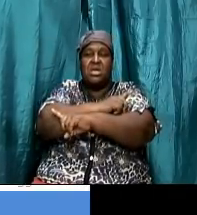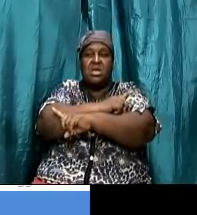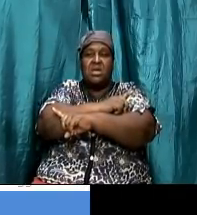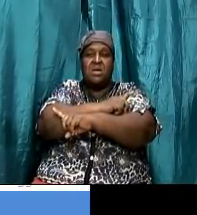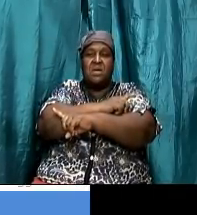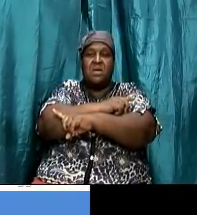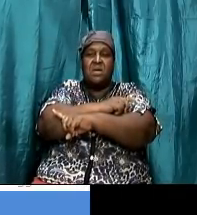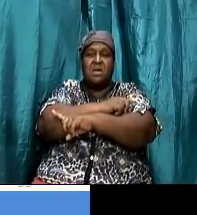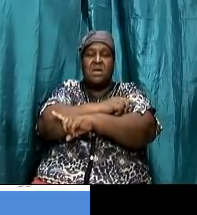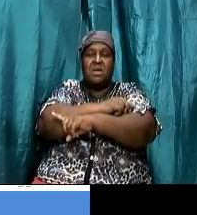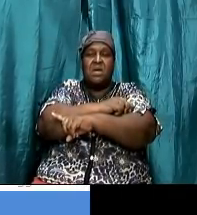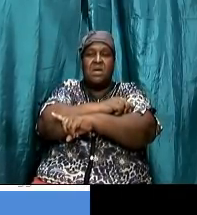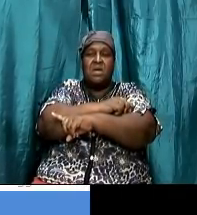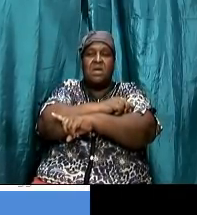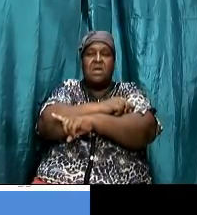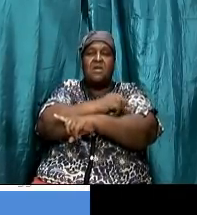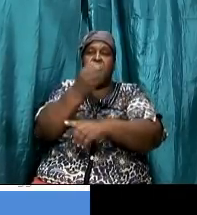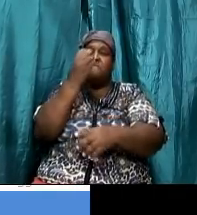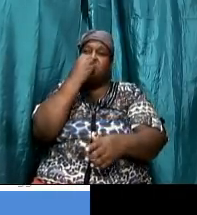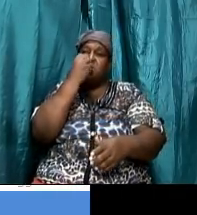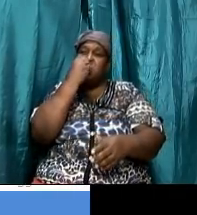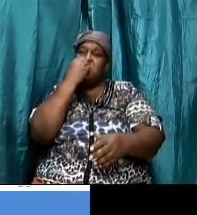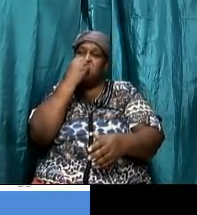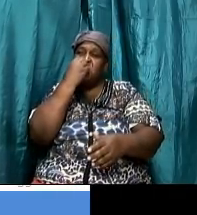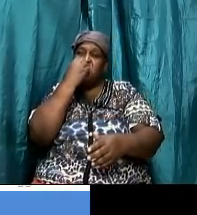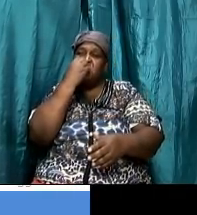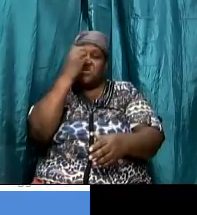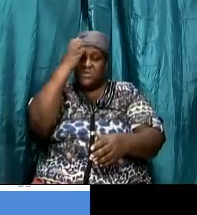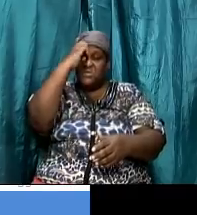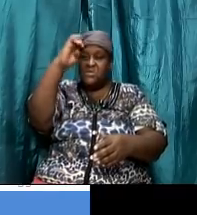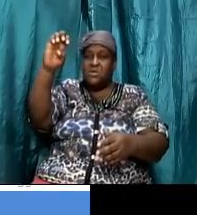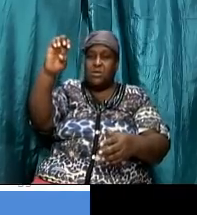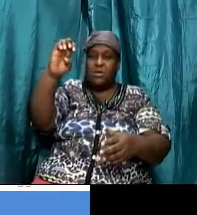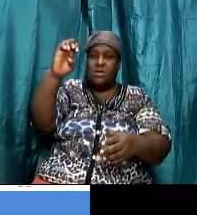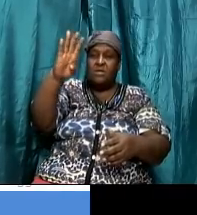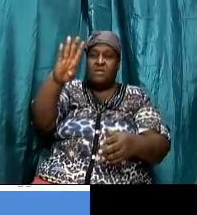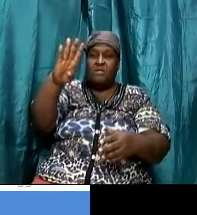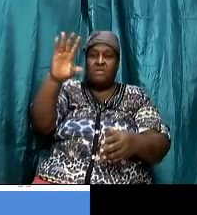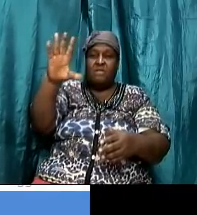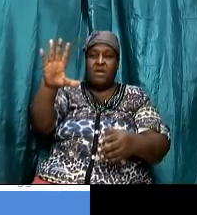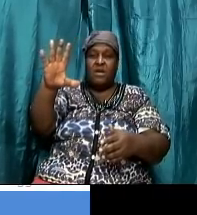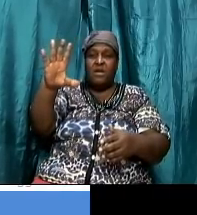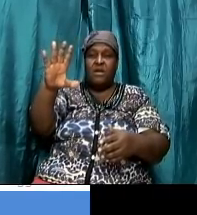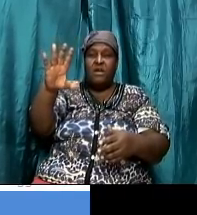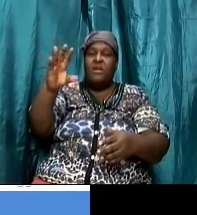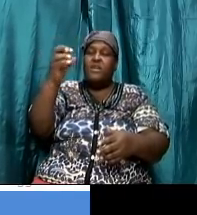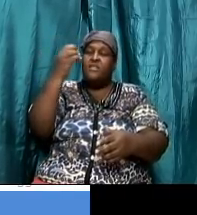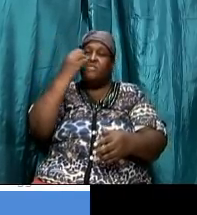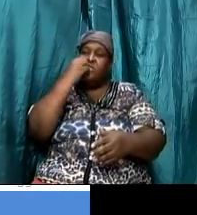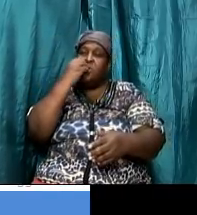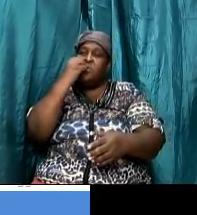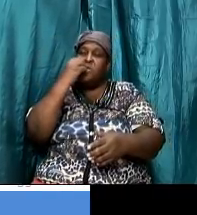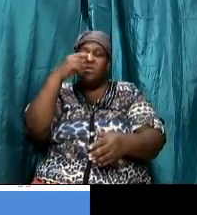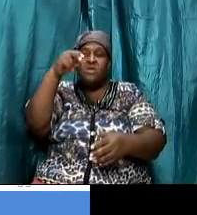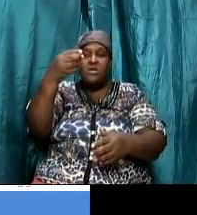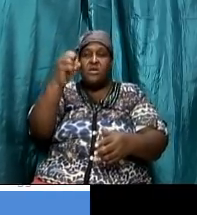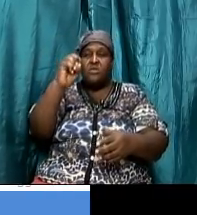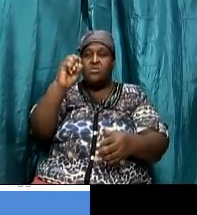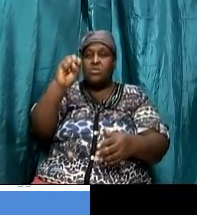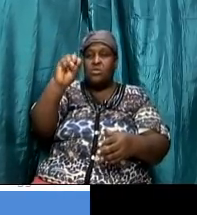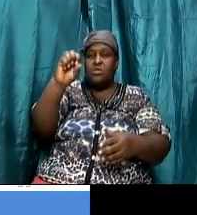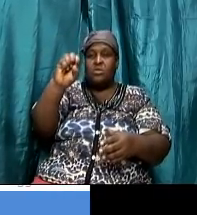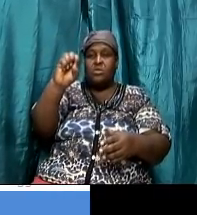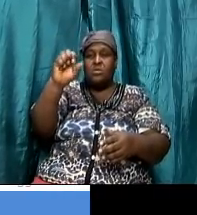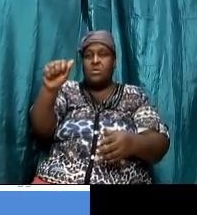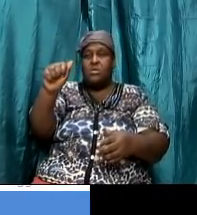chapter 2 it is the feast in ezekiel chapter 45 verse 17 and it is the feast in hosea chapter 2 and